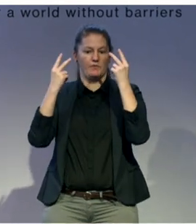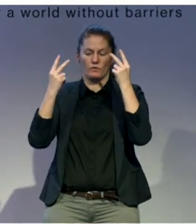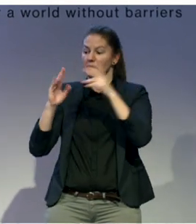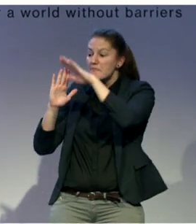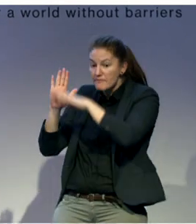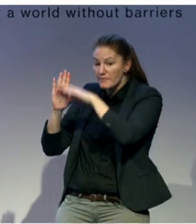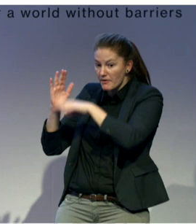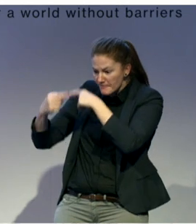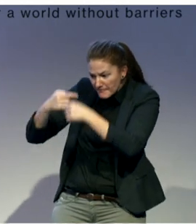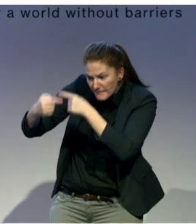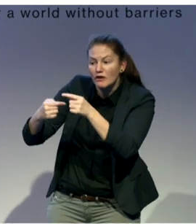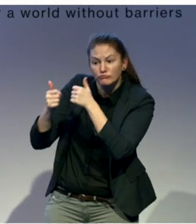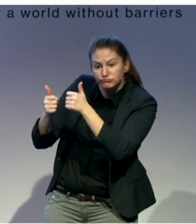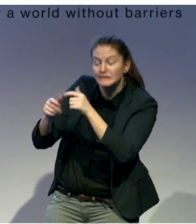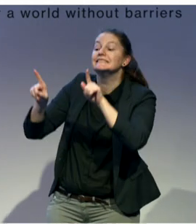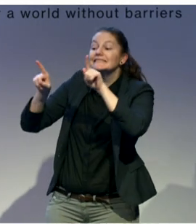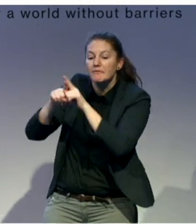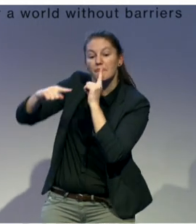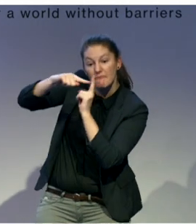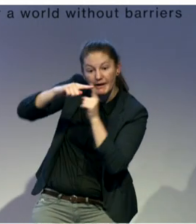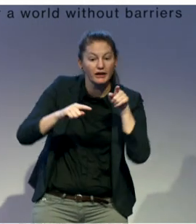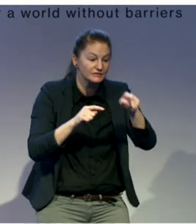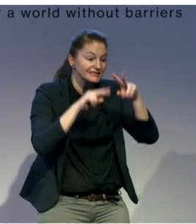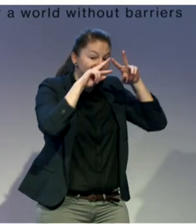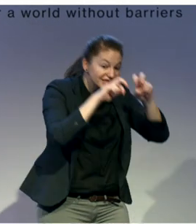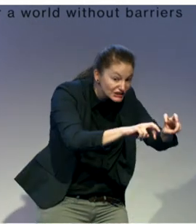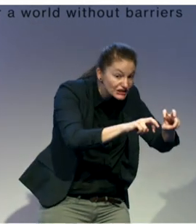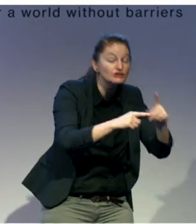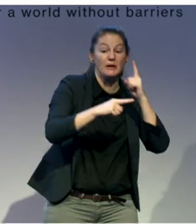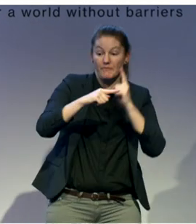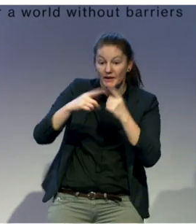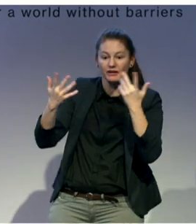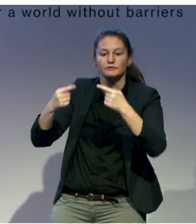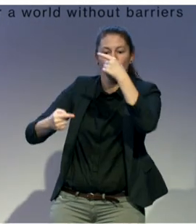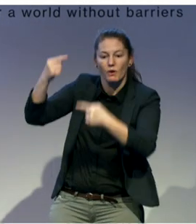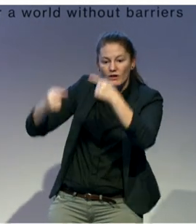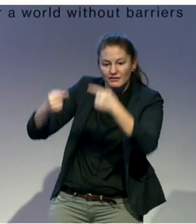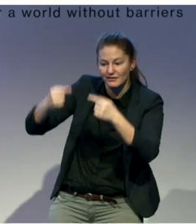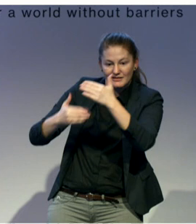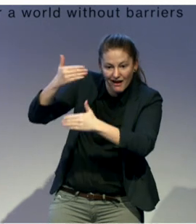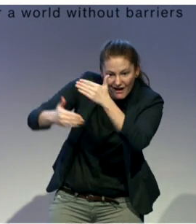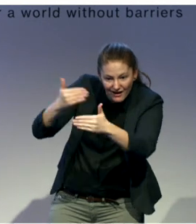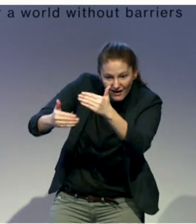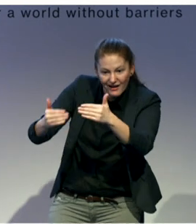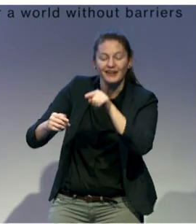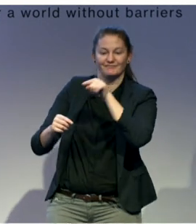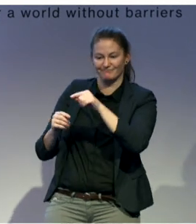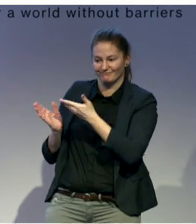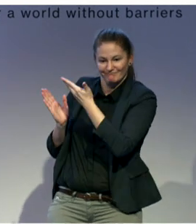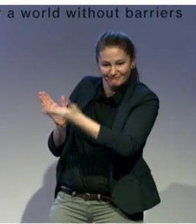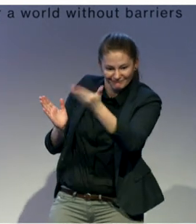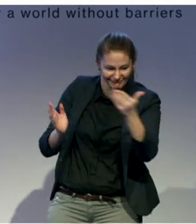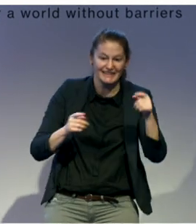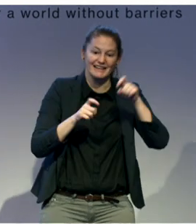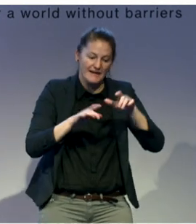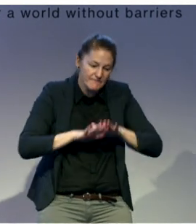the policy stances we take, are grounded in robust evidence. And I think we